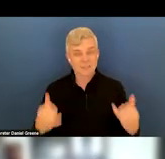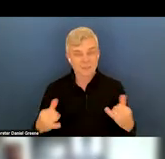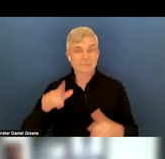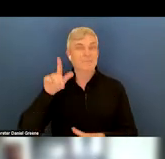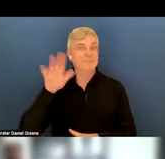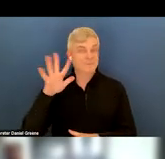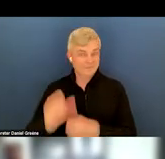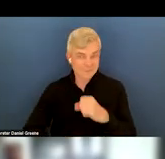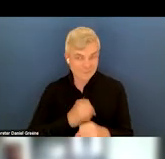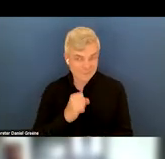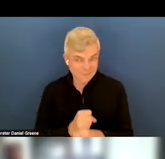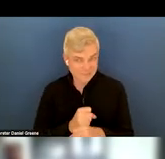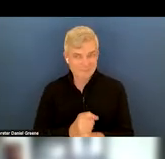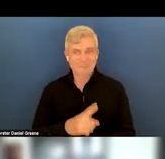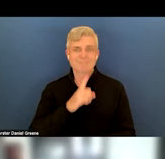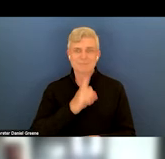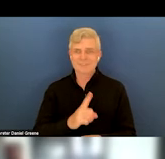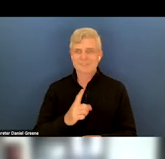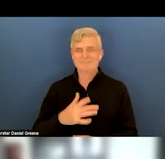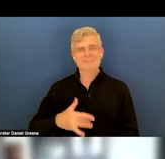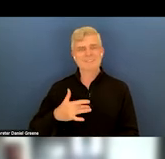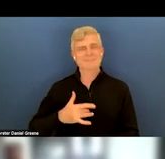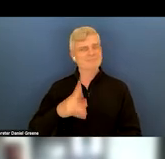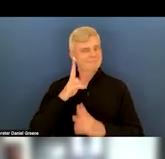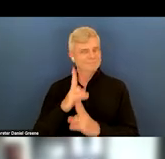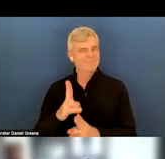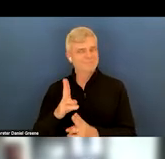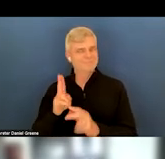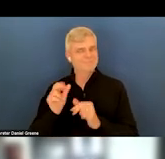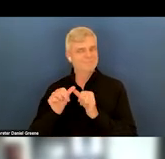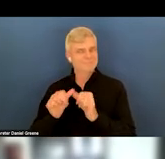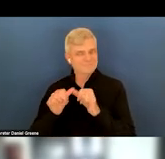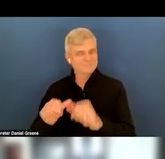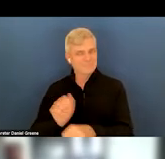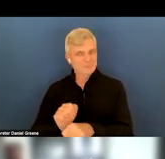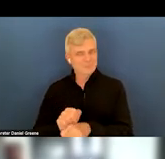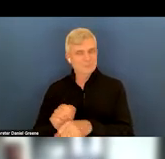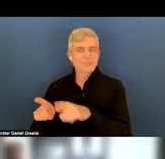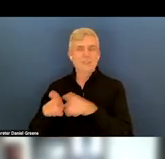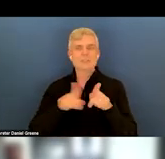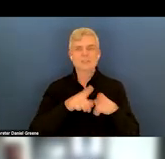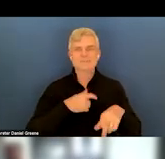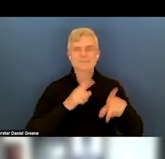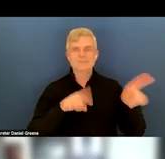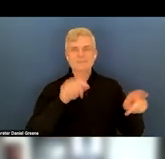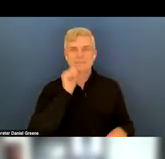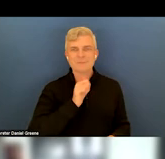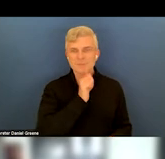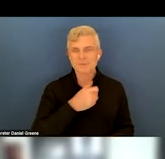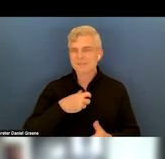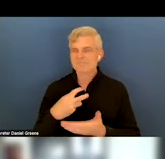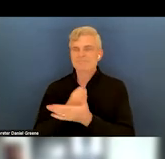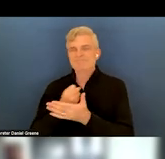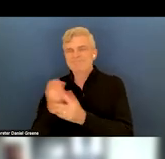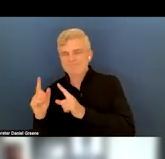It's been actually a privilege to be there. And I was at Arizona also. Had the chance to go with Rep. Orwell.